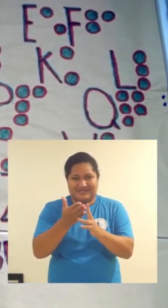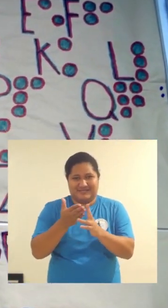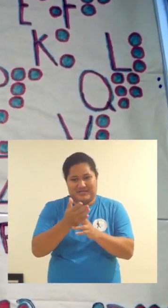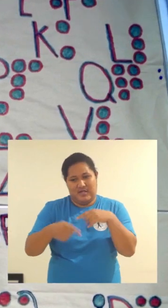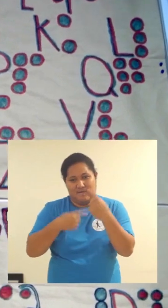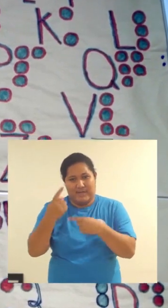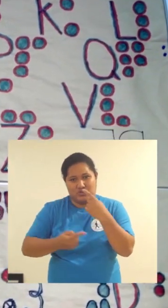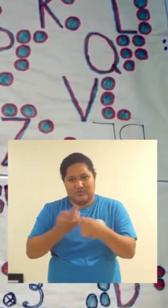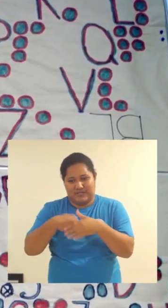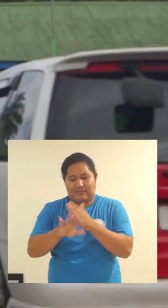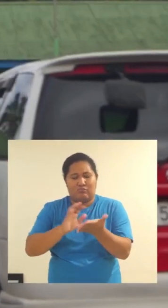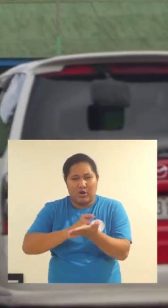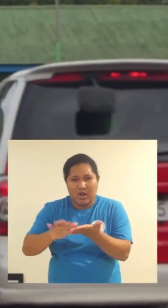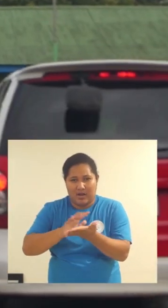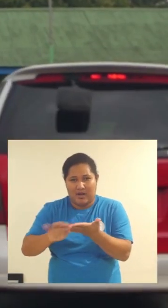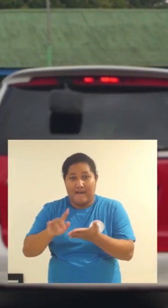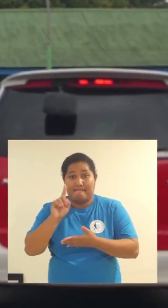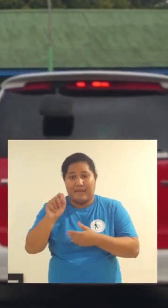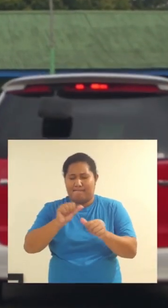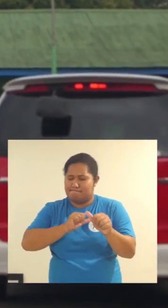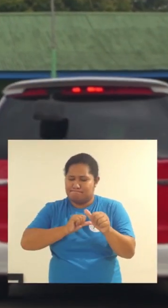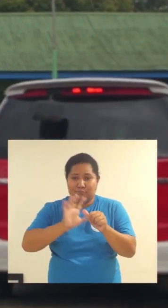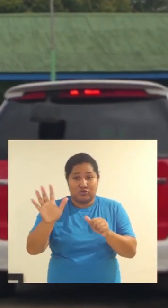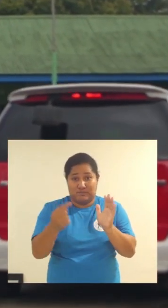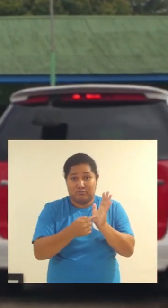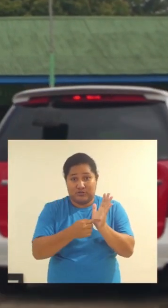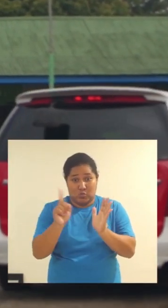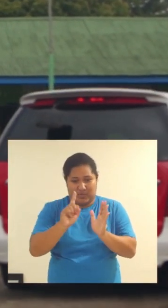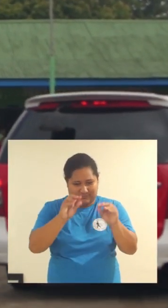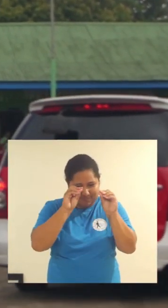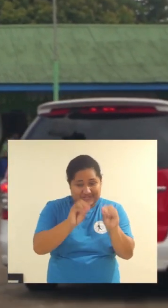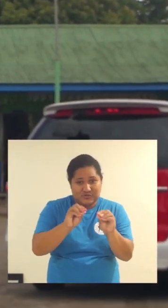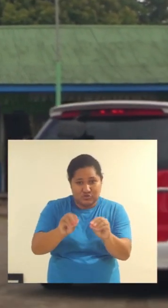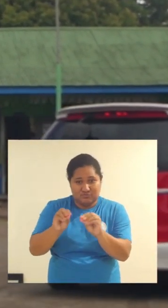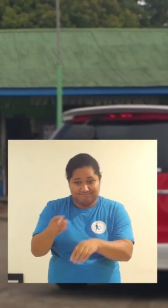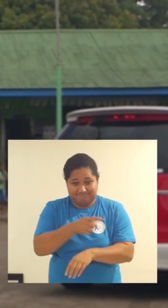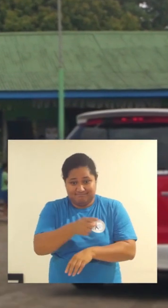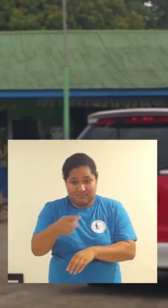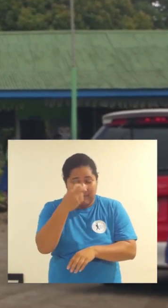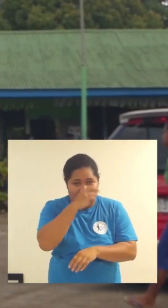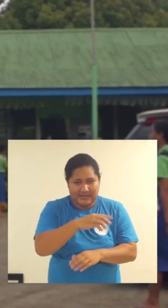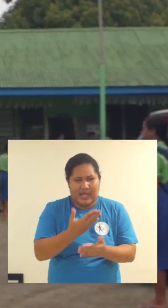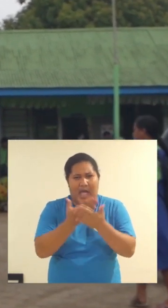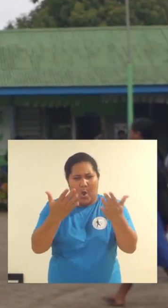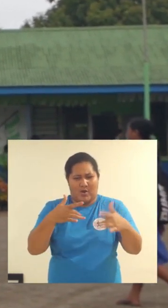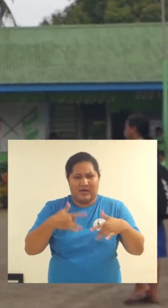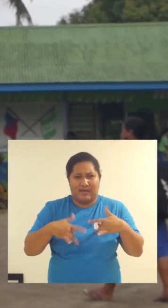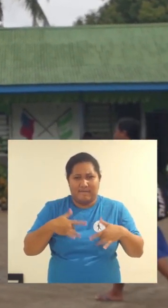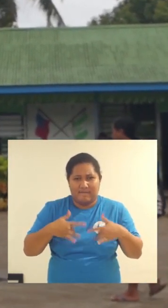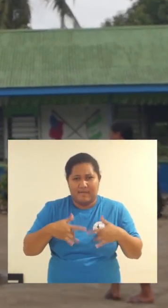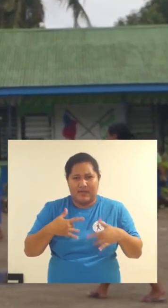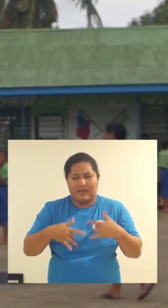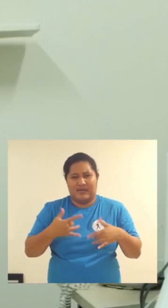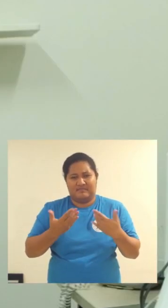single person who is one of the first people who is a single person. I am